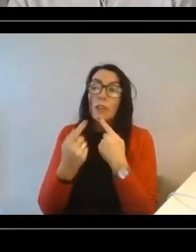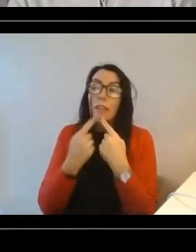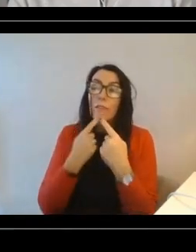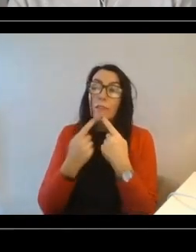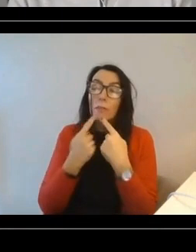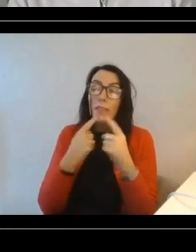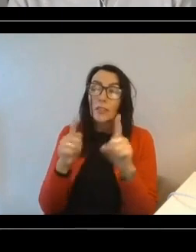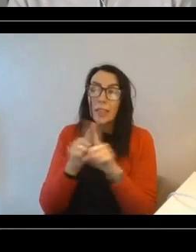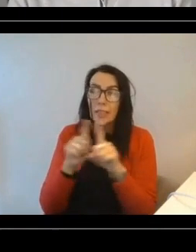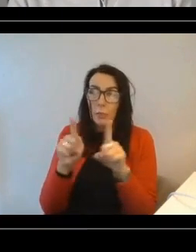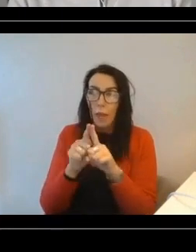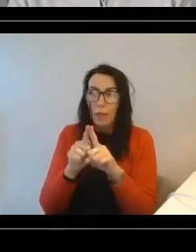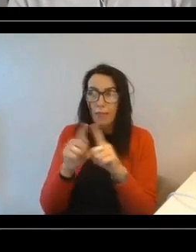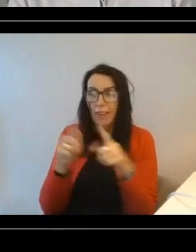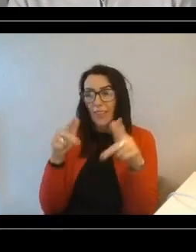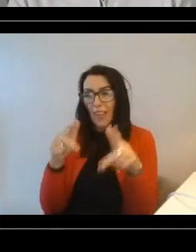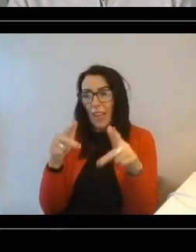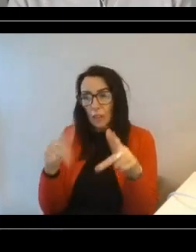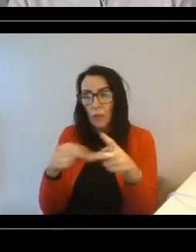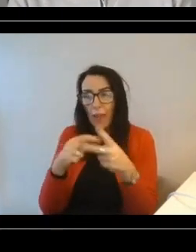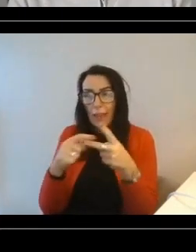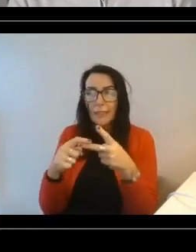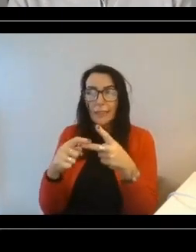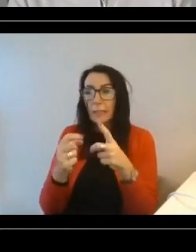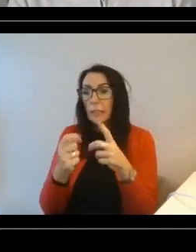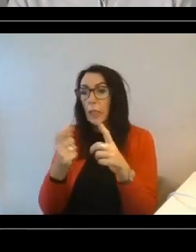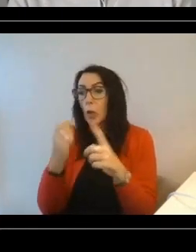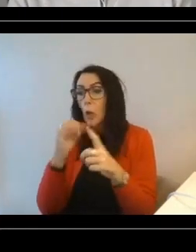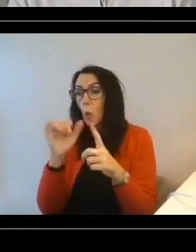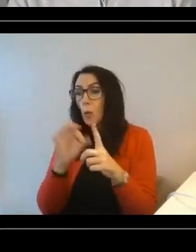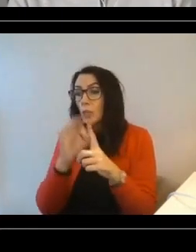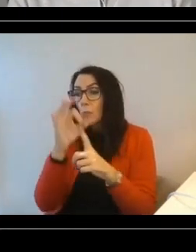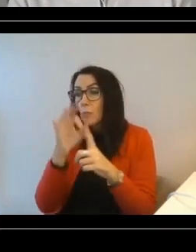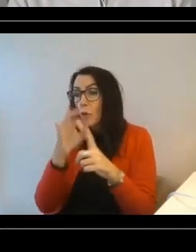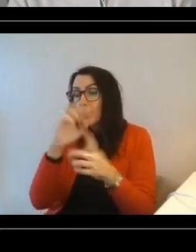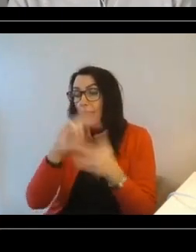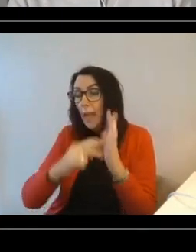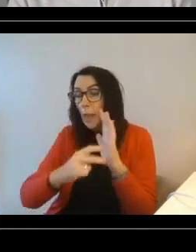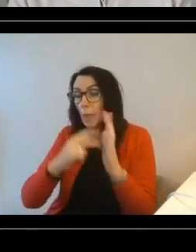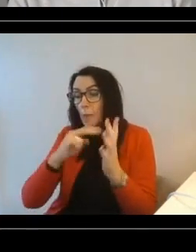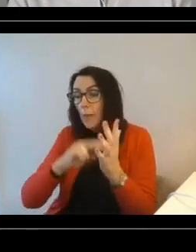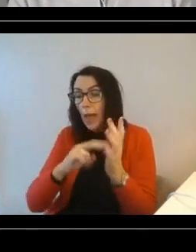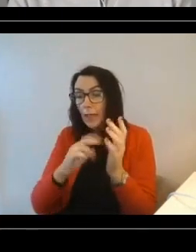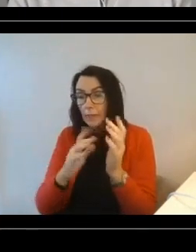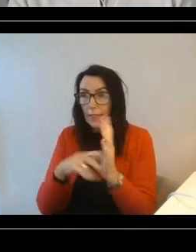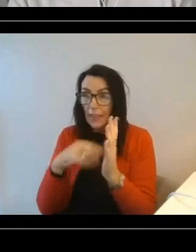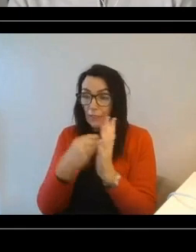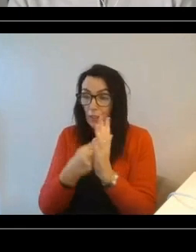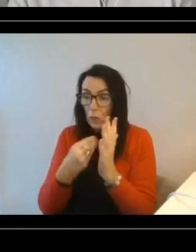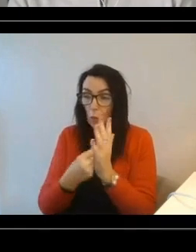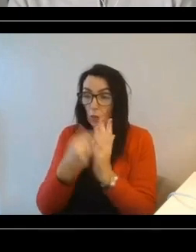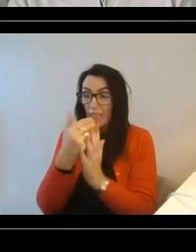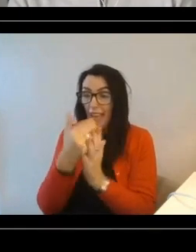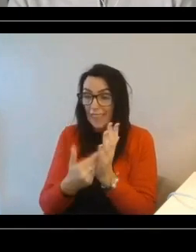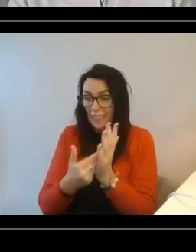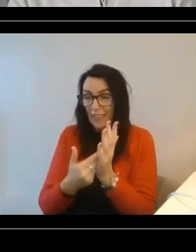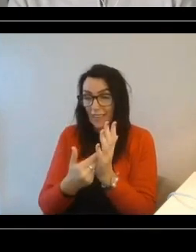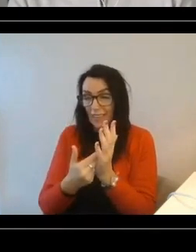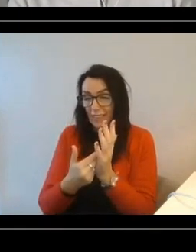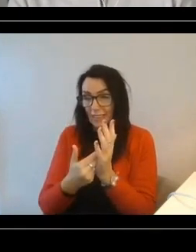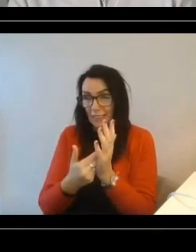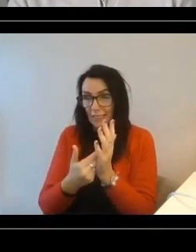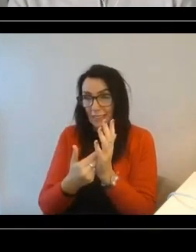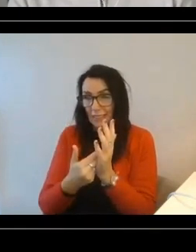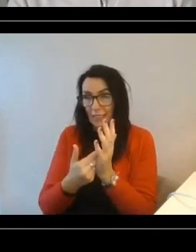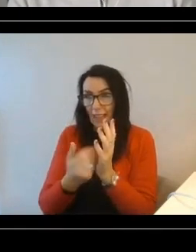such as the property address, the recommended improvements included in the plan, as well as the estimated cost and savings in terms of energy, fuel bills, and